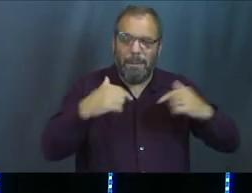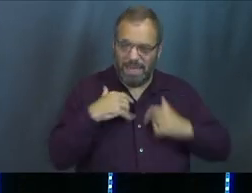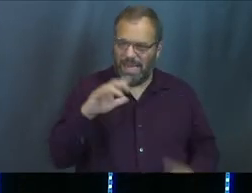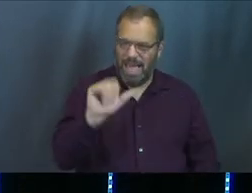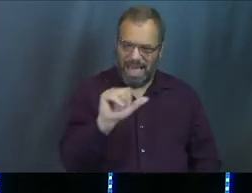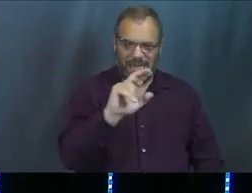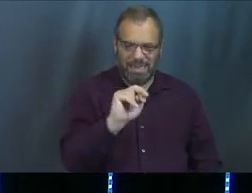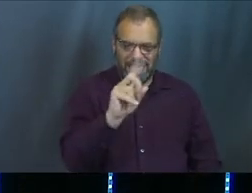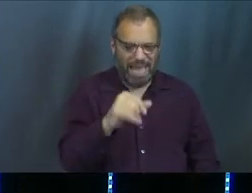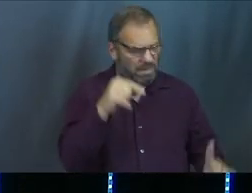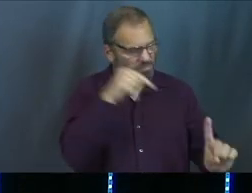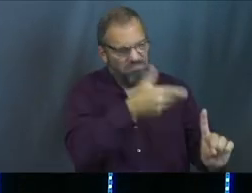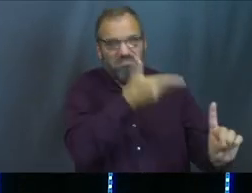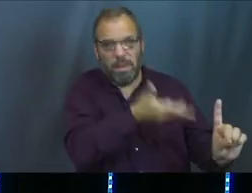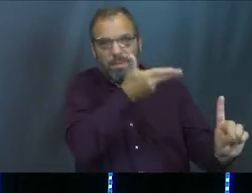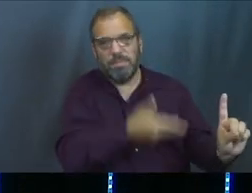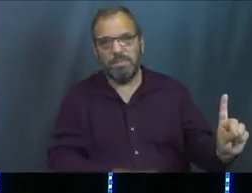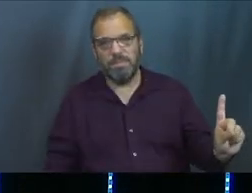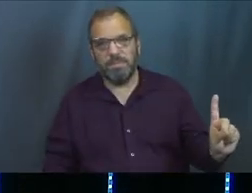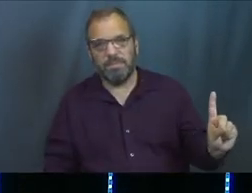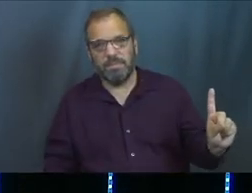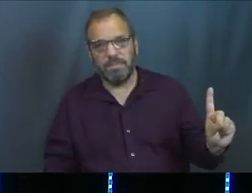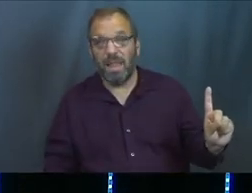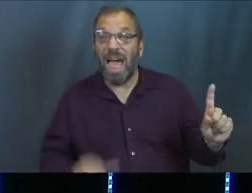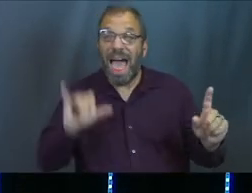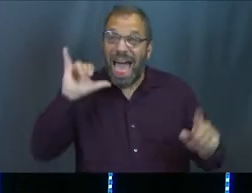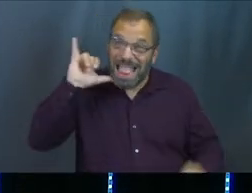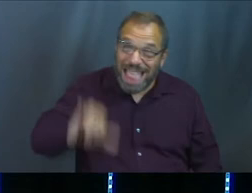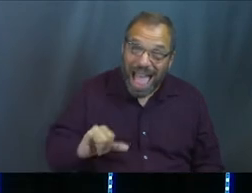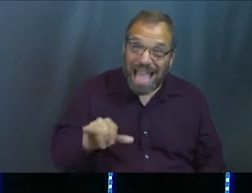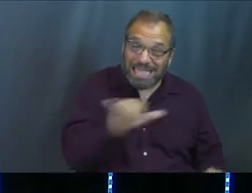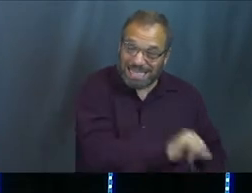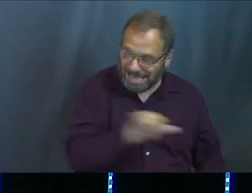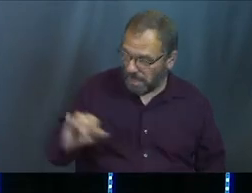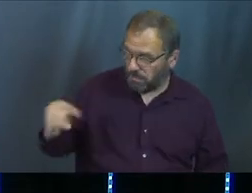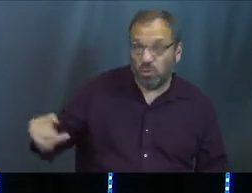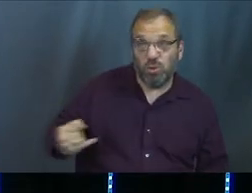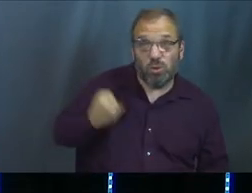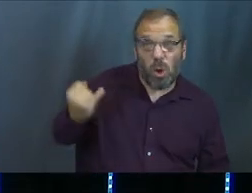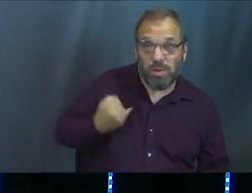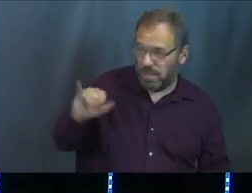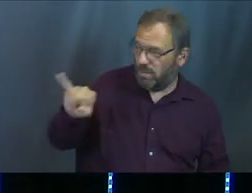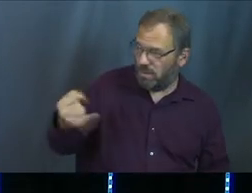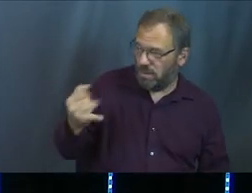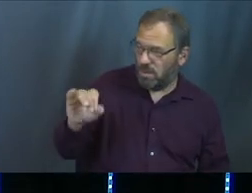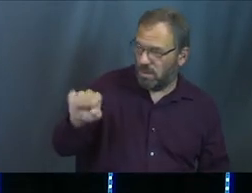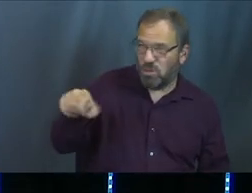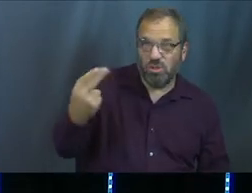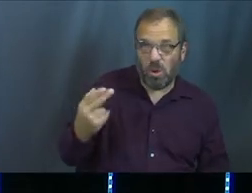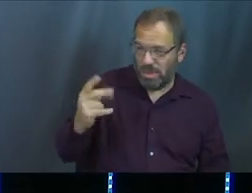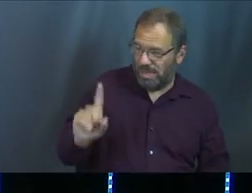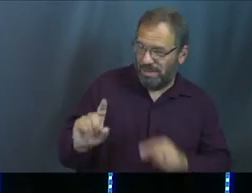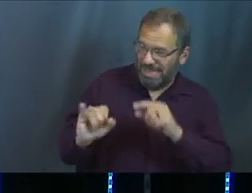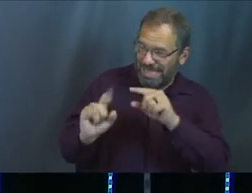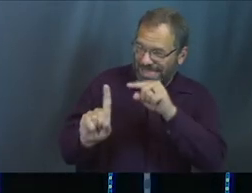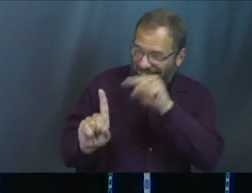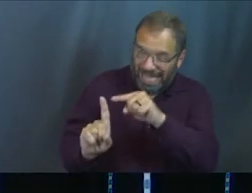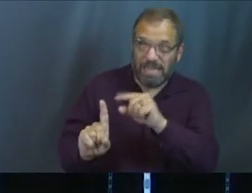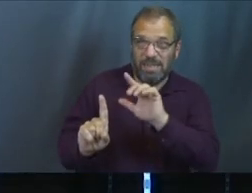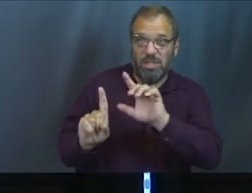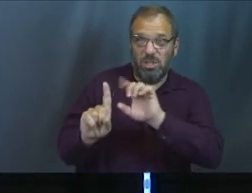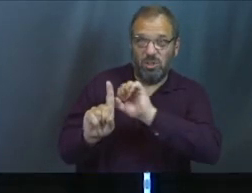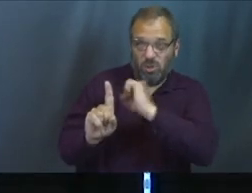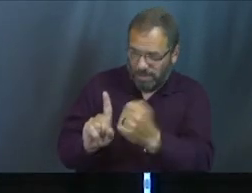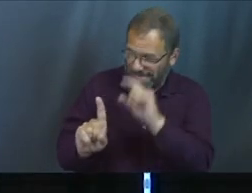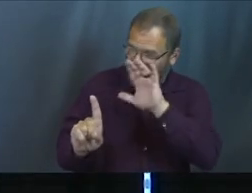keep moving forward. That's Joseph. That's Joseph in his situation, in his